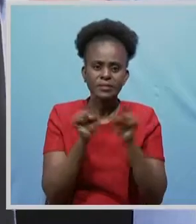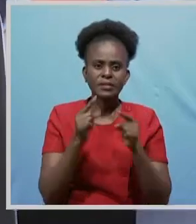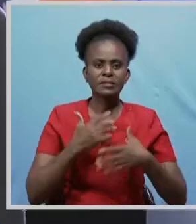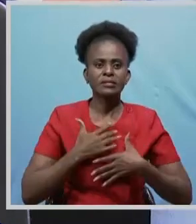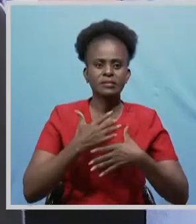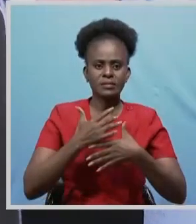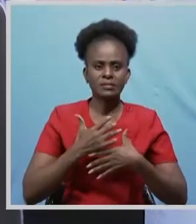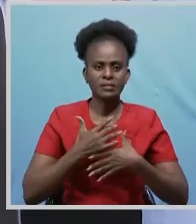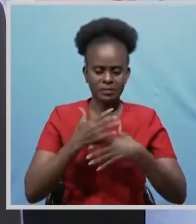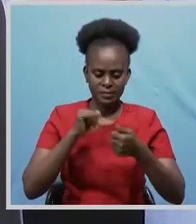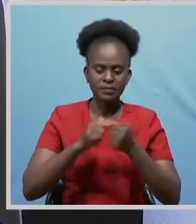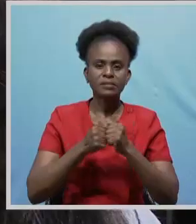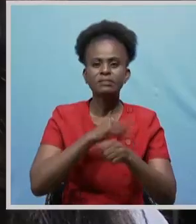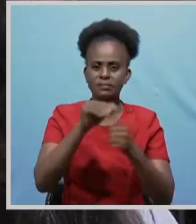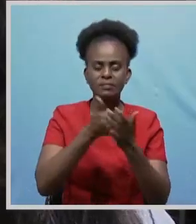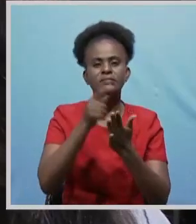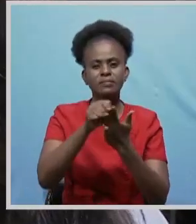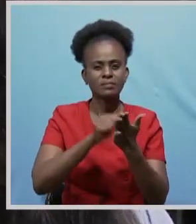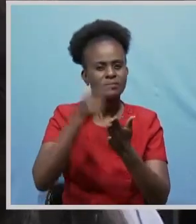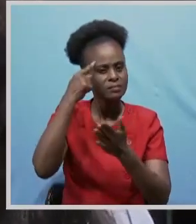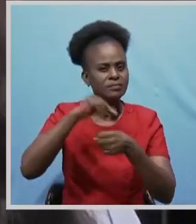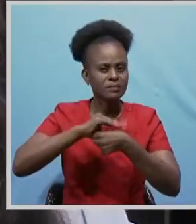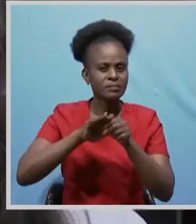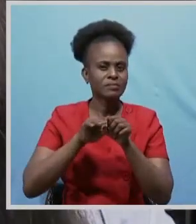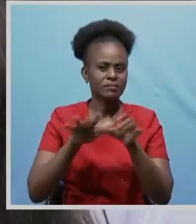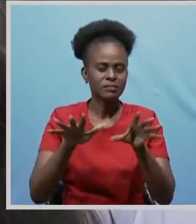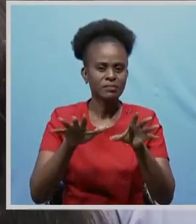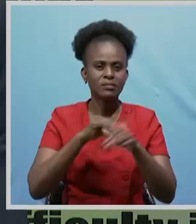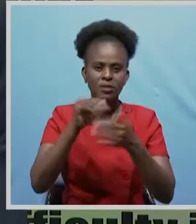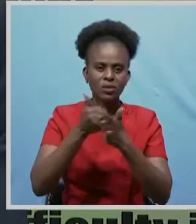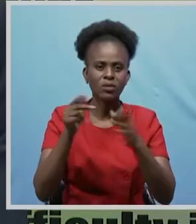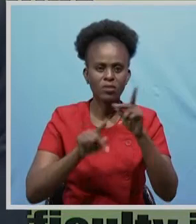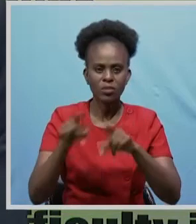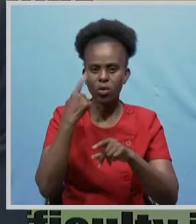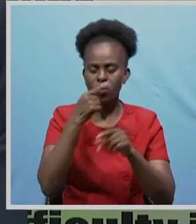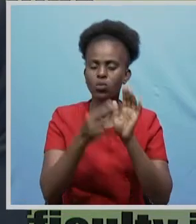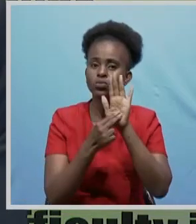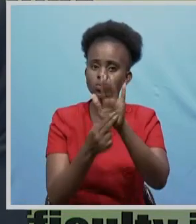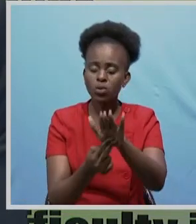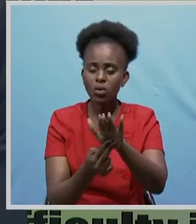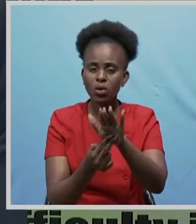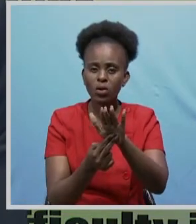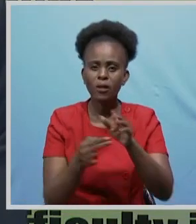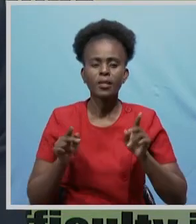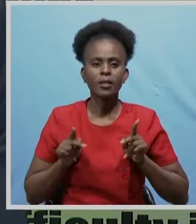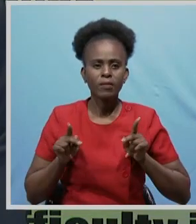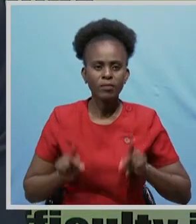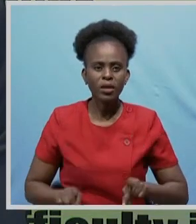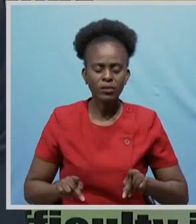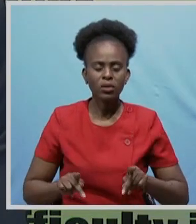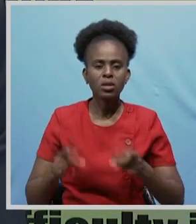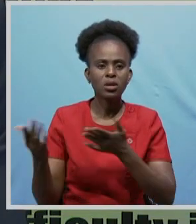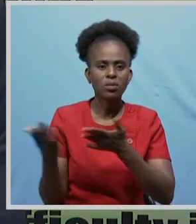are tested for COVID. All people who appear as persons brought in dead